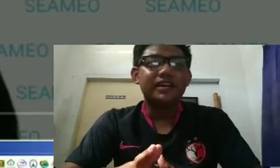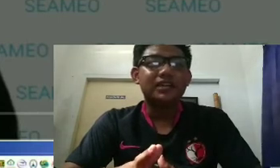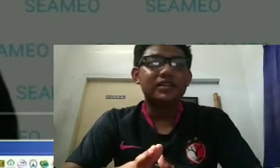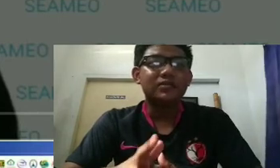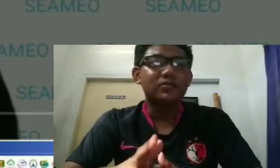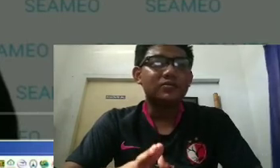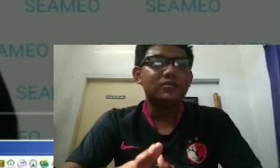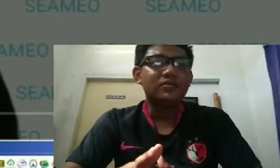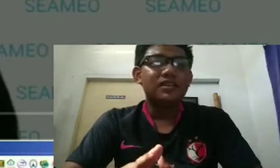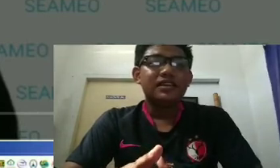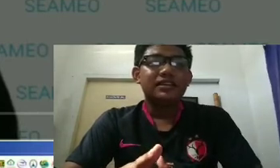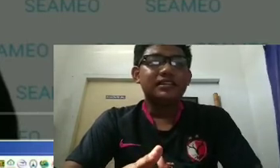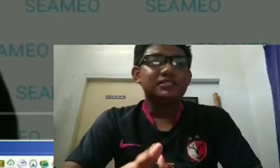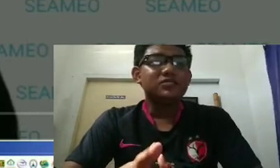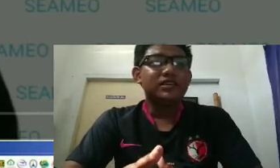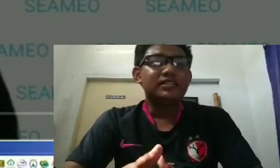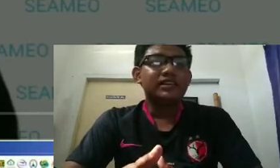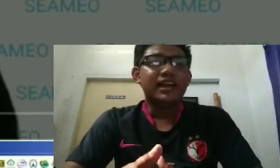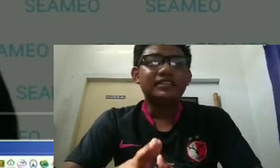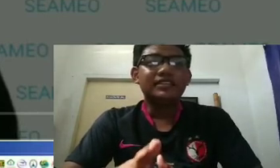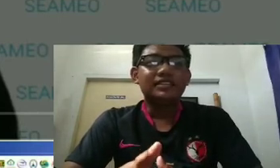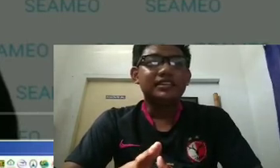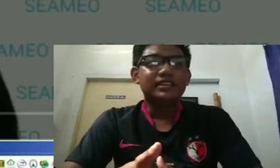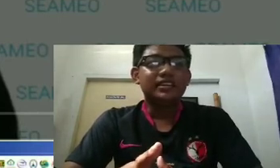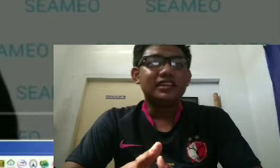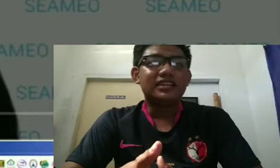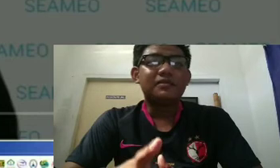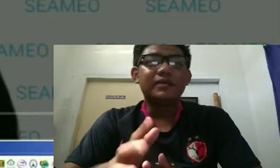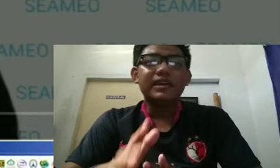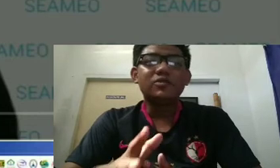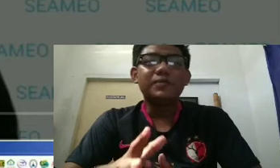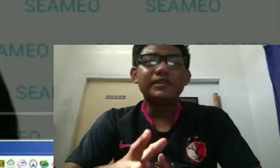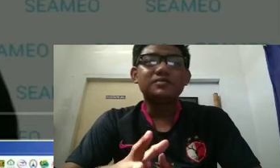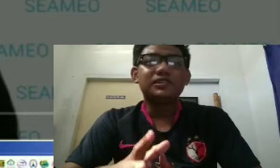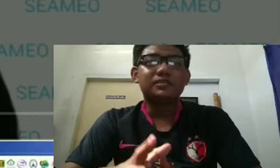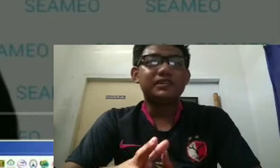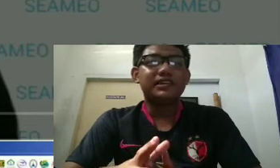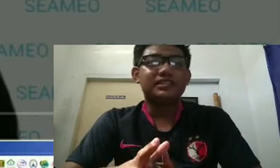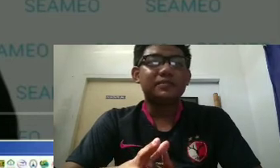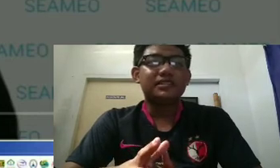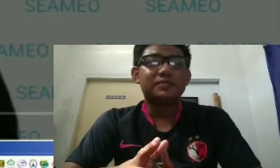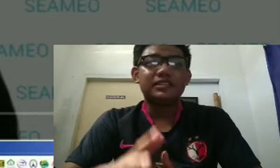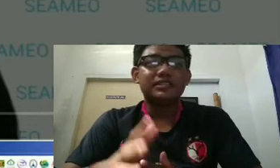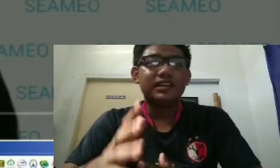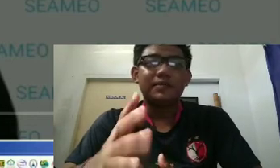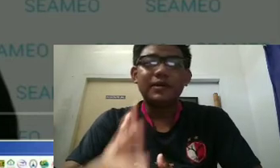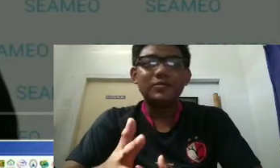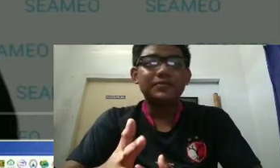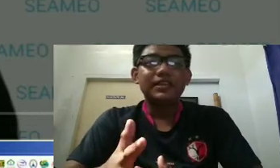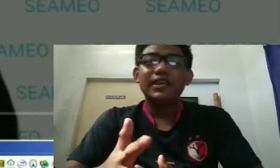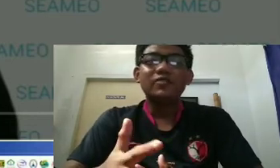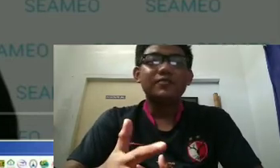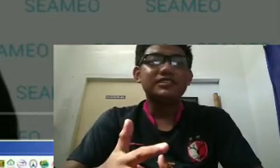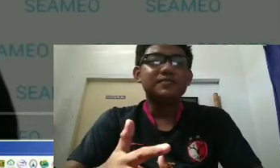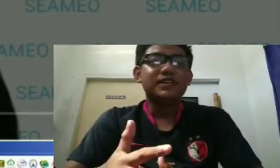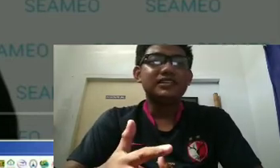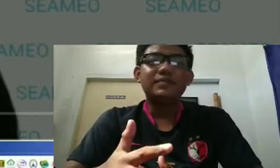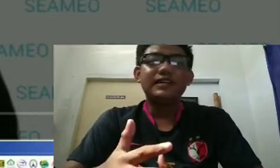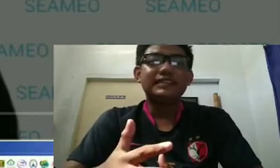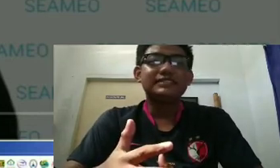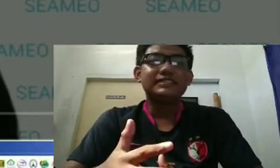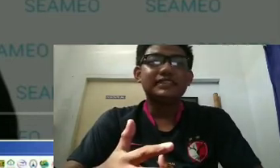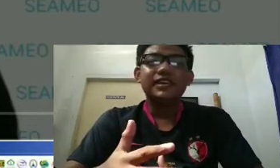by guru, guru, and students from the inter-groups of topics such as learning new learning learning, innovation